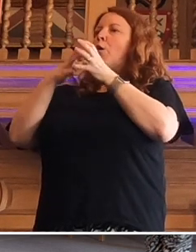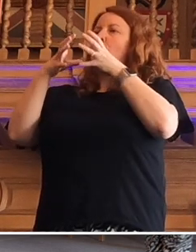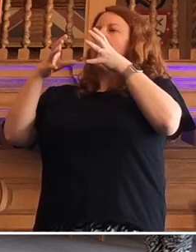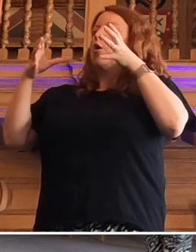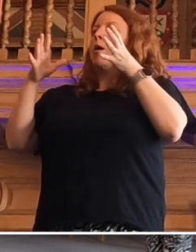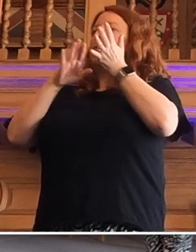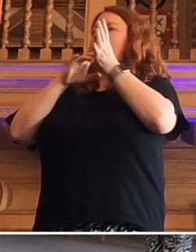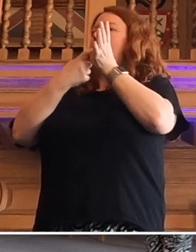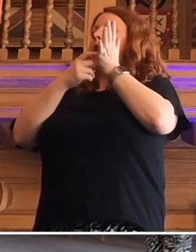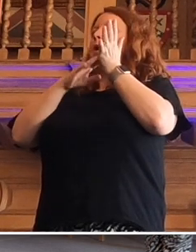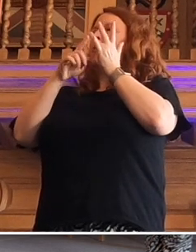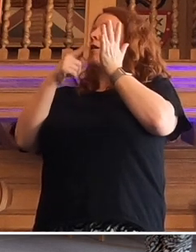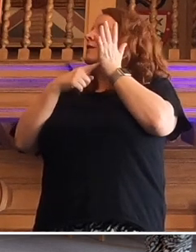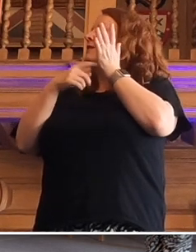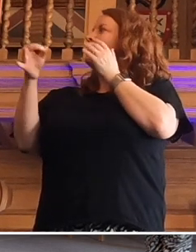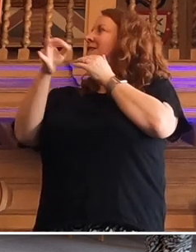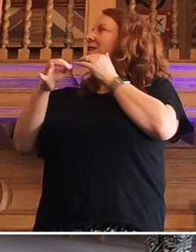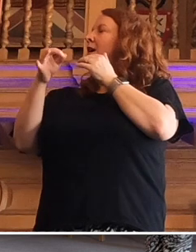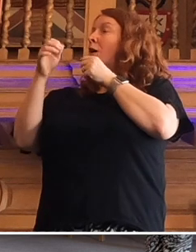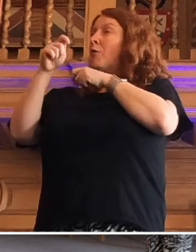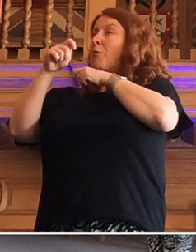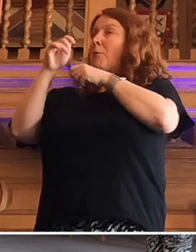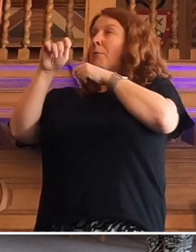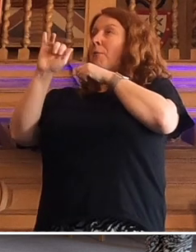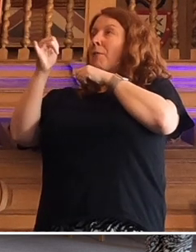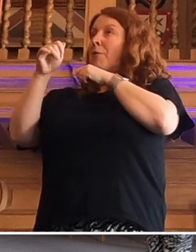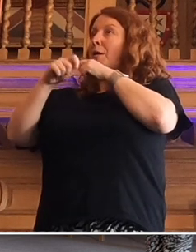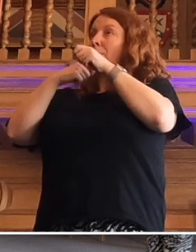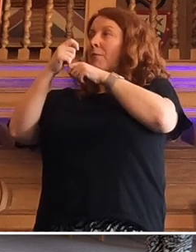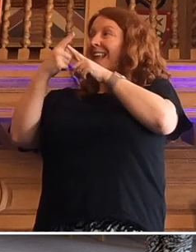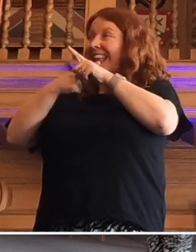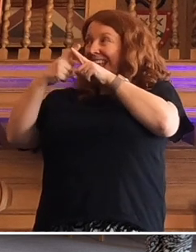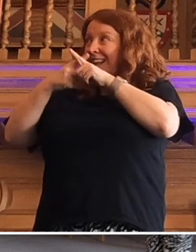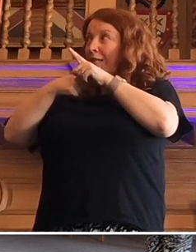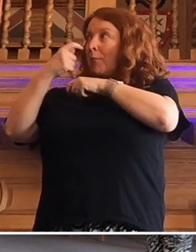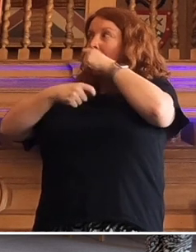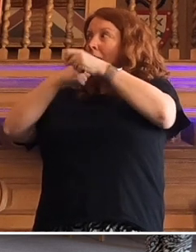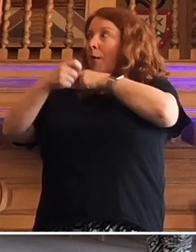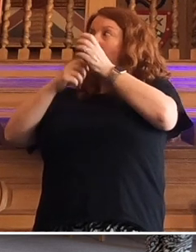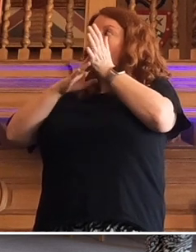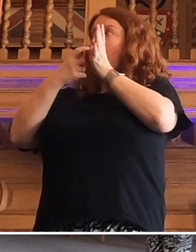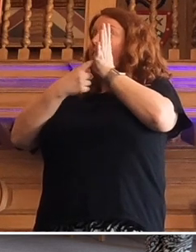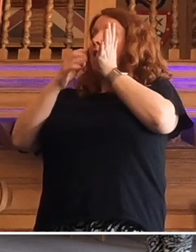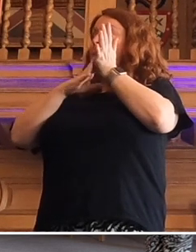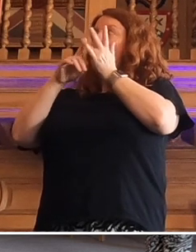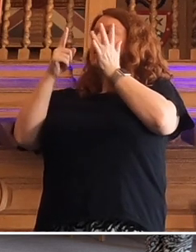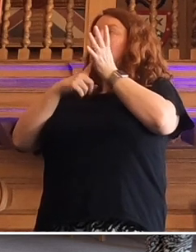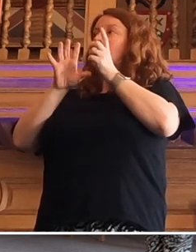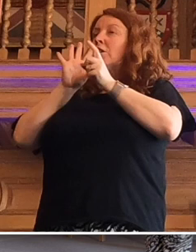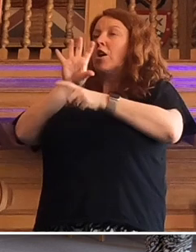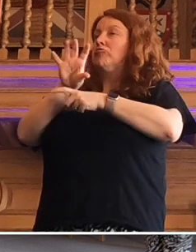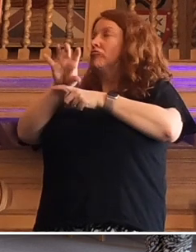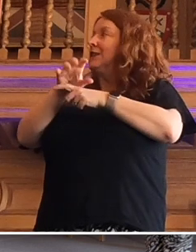Coventry by making England a Marmot country. Tackling the social inequalities that influence health.